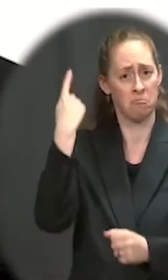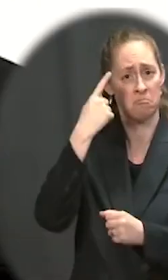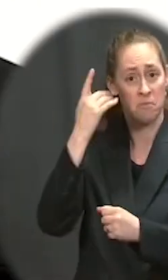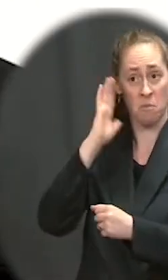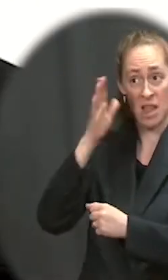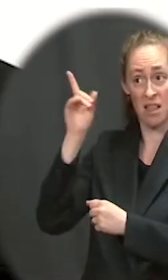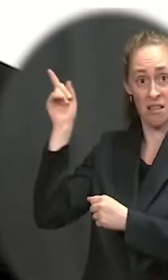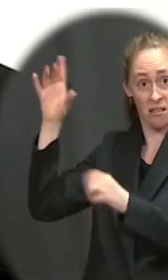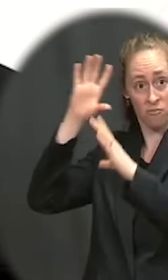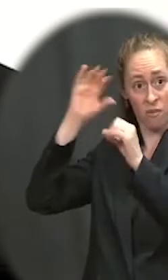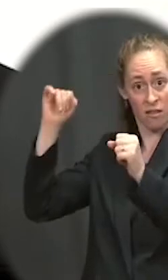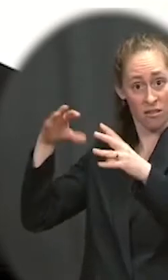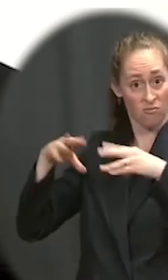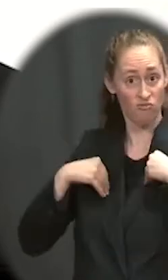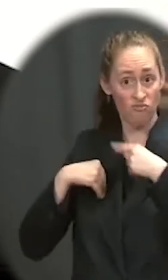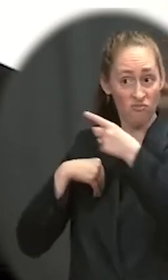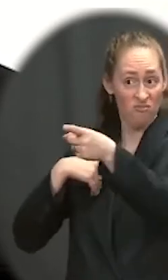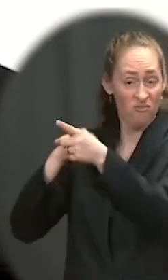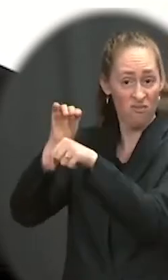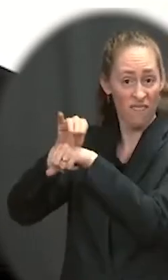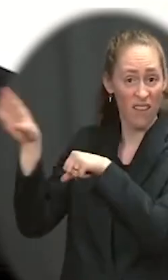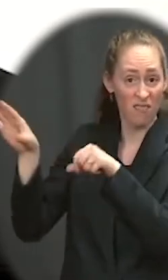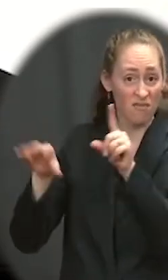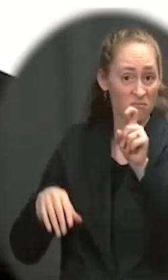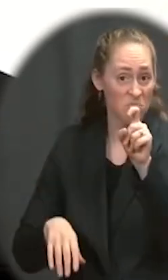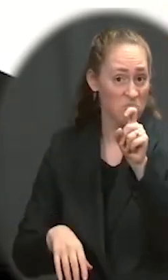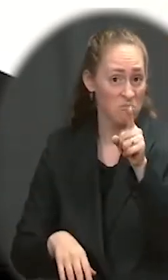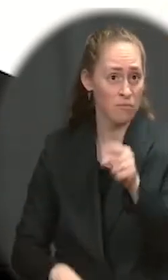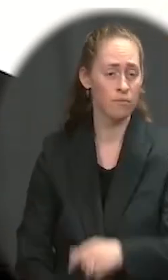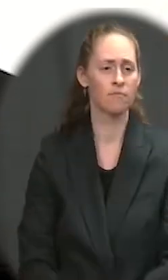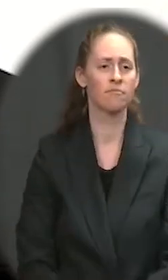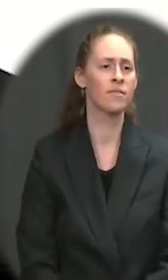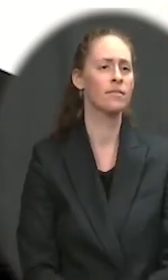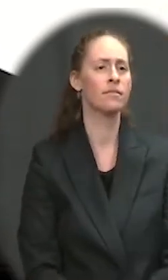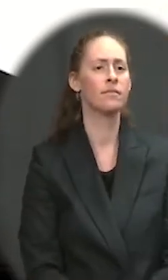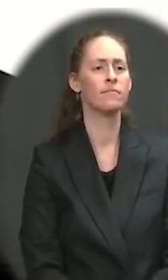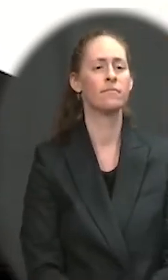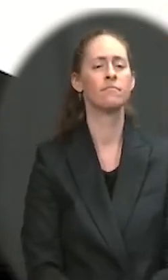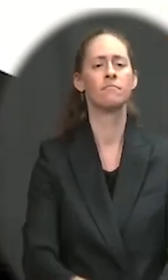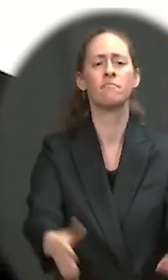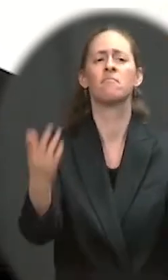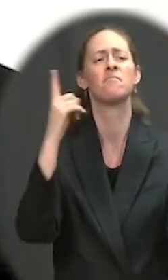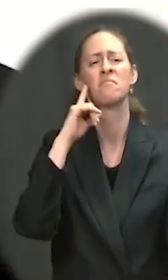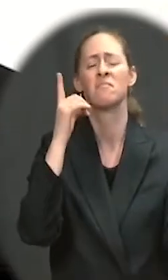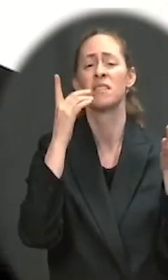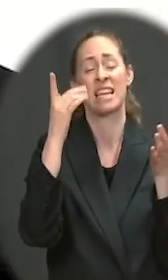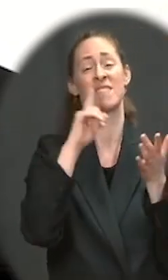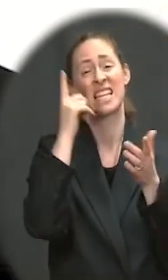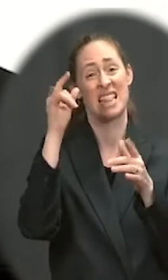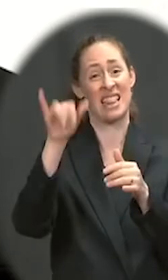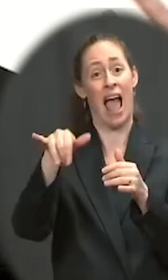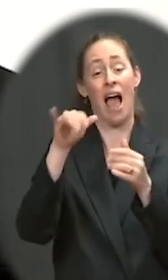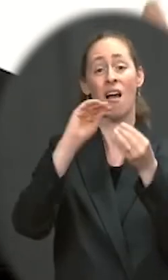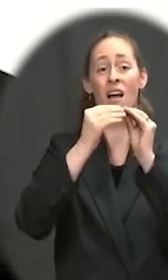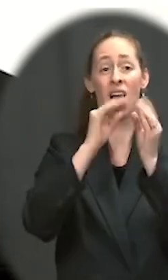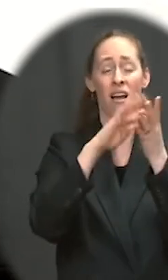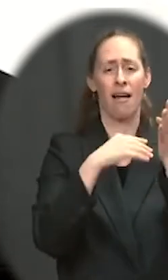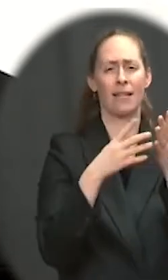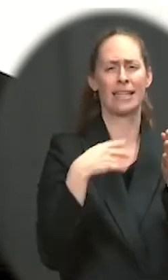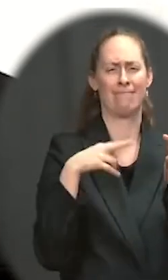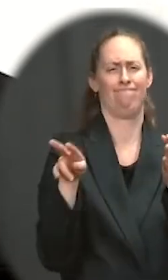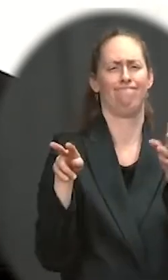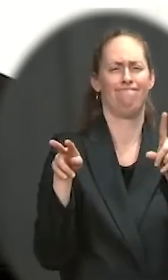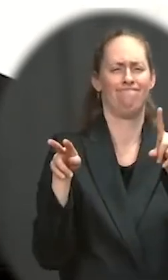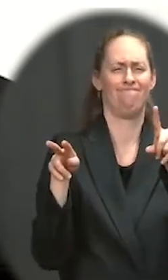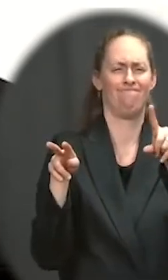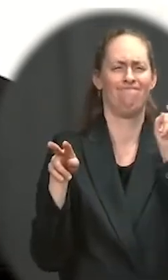Penn-Warton model was the data it was based on and that it was off. And so, we'll have to look at what the data that any future analysis